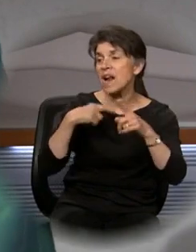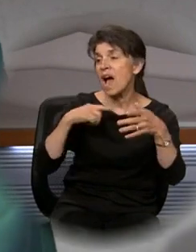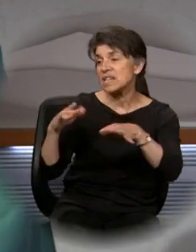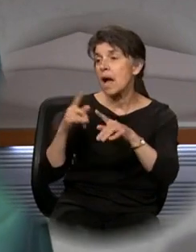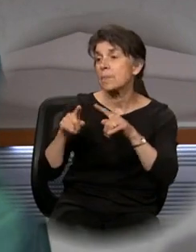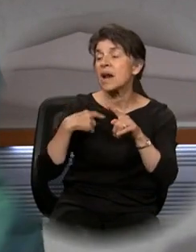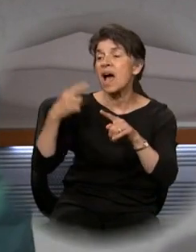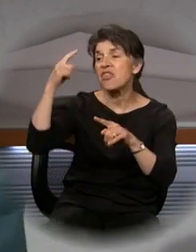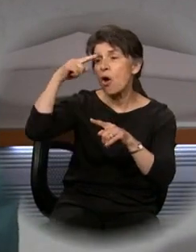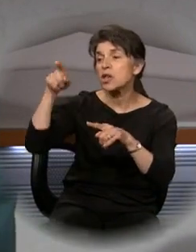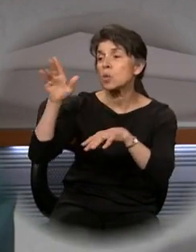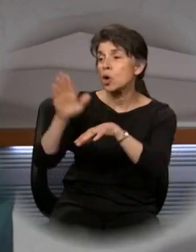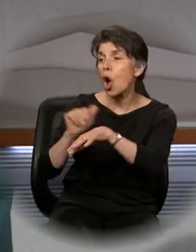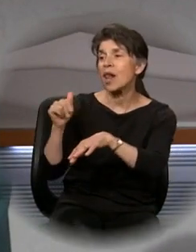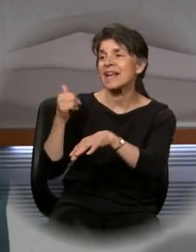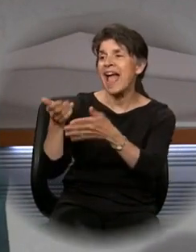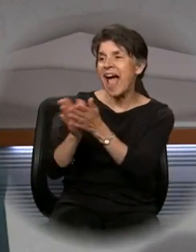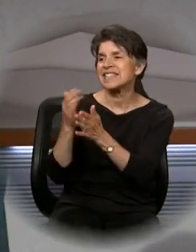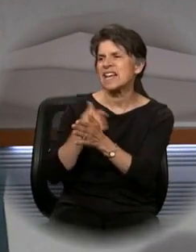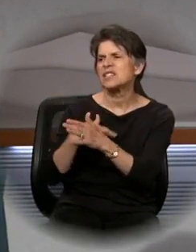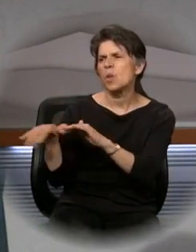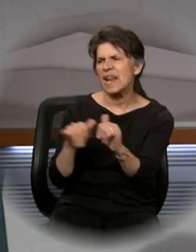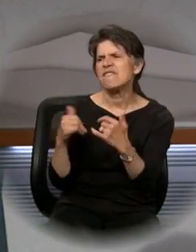you were calling us to leave right now.